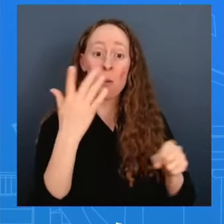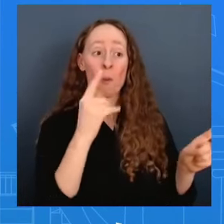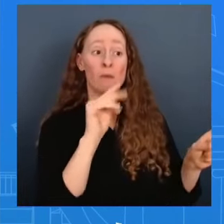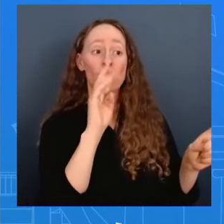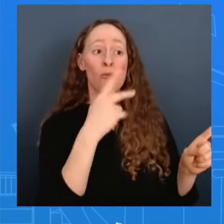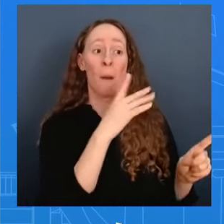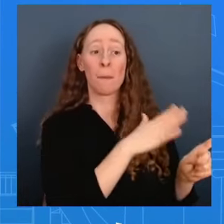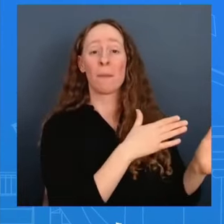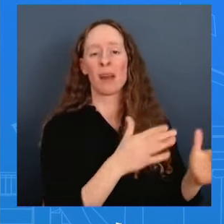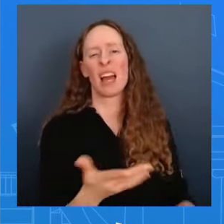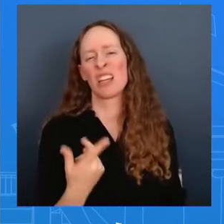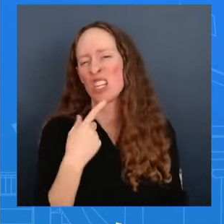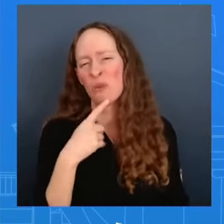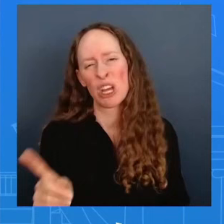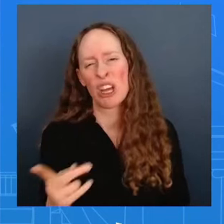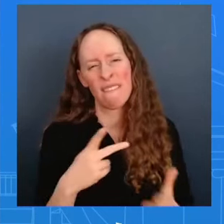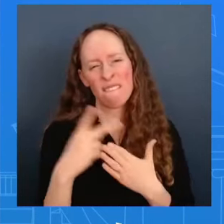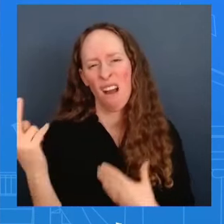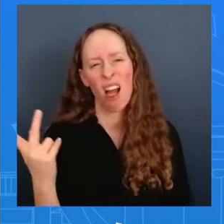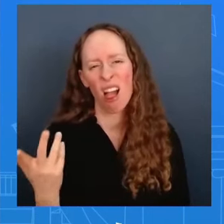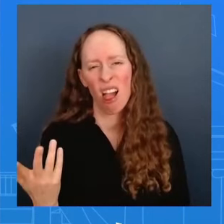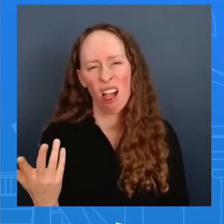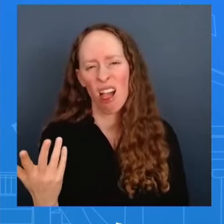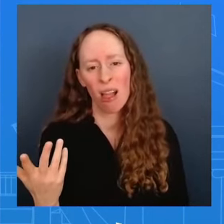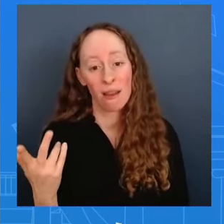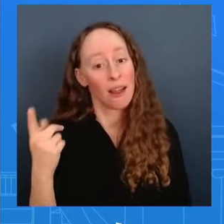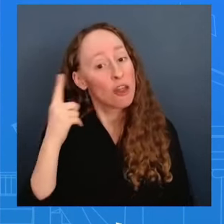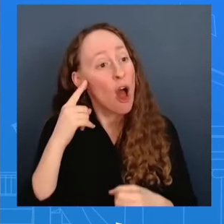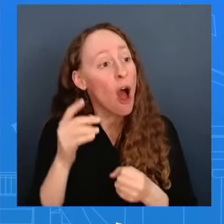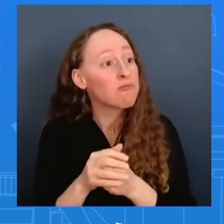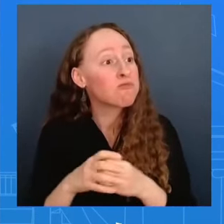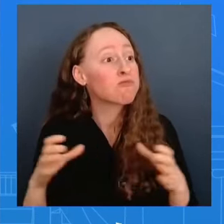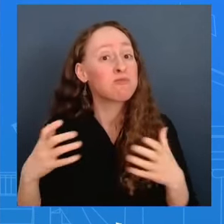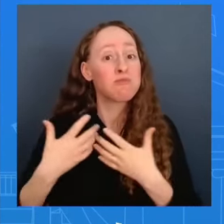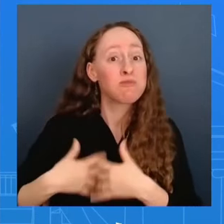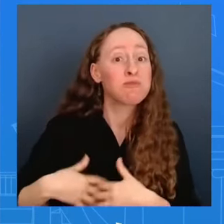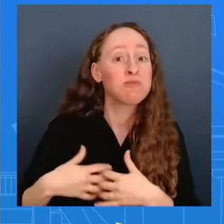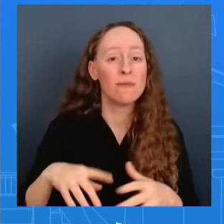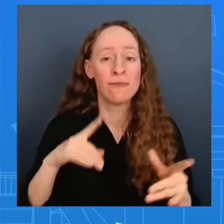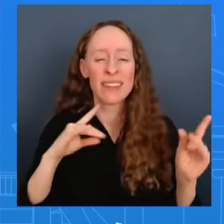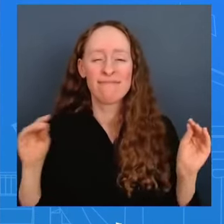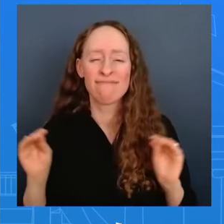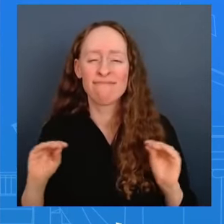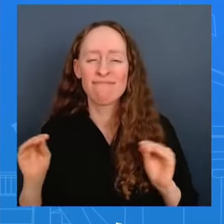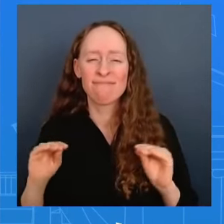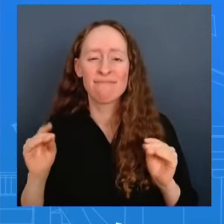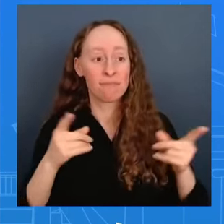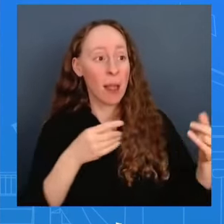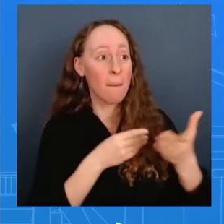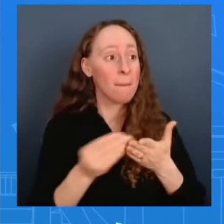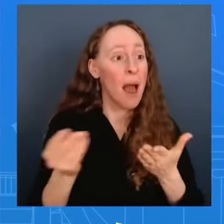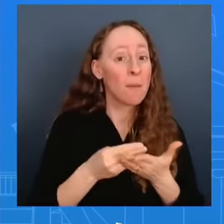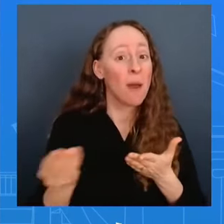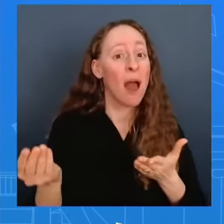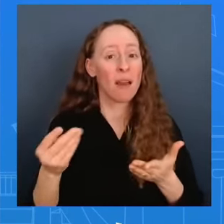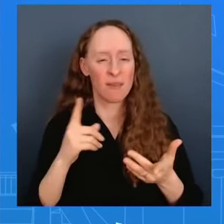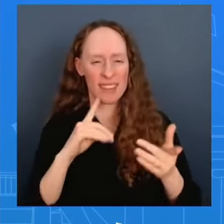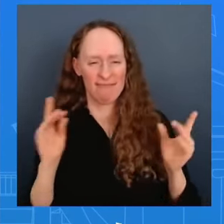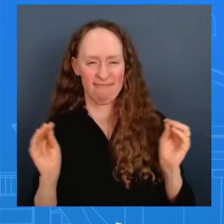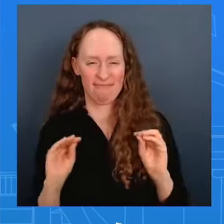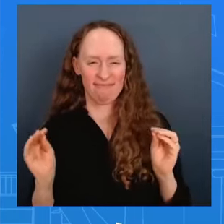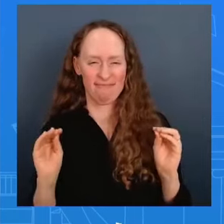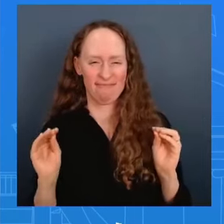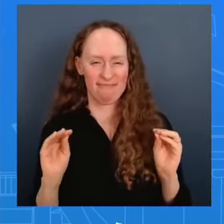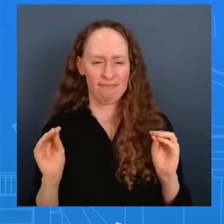imports go up or exports go up and so that is also incredibly important to note and we want to do this the president